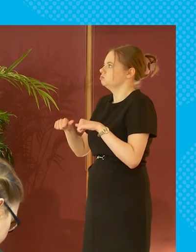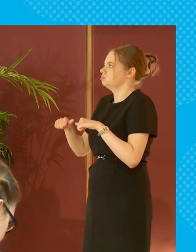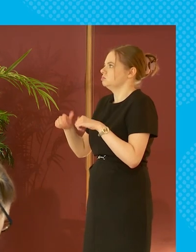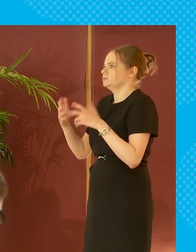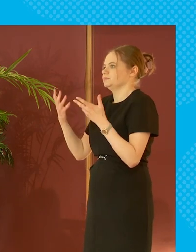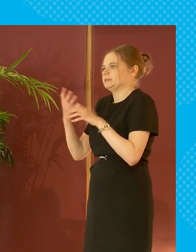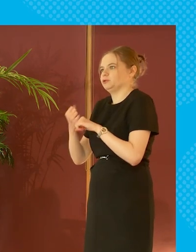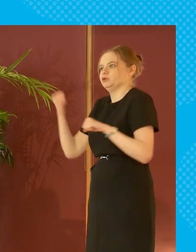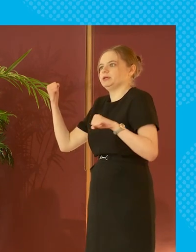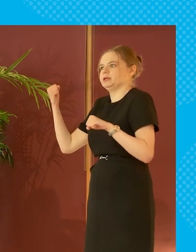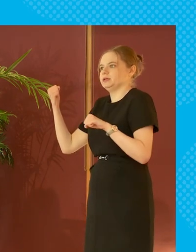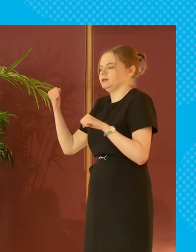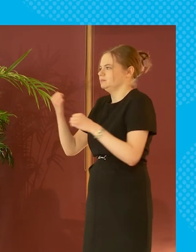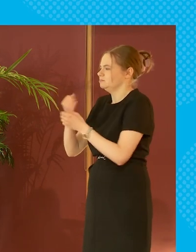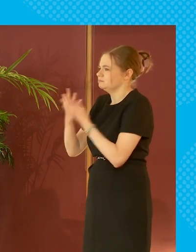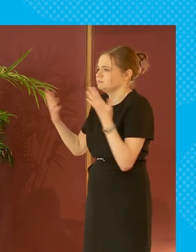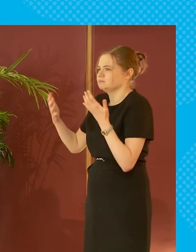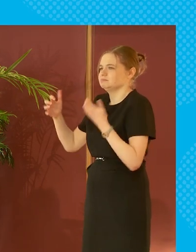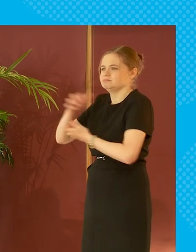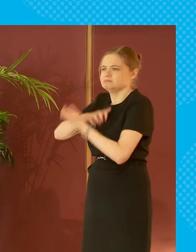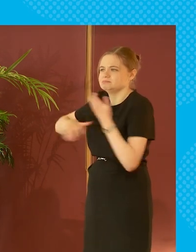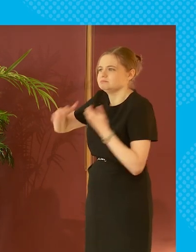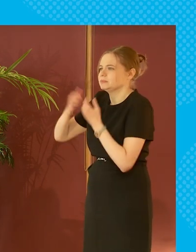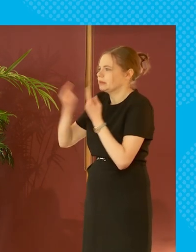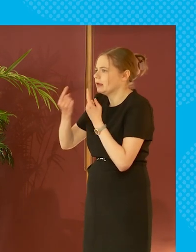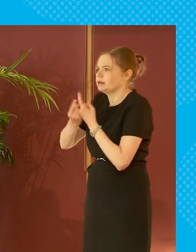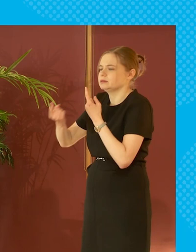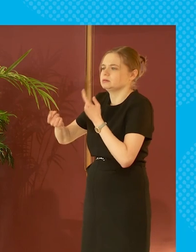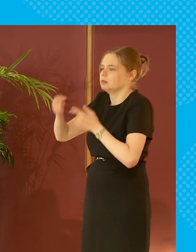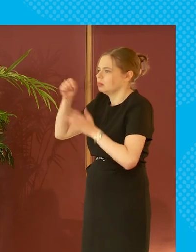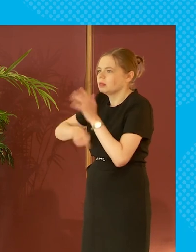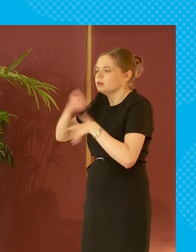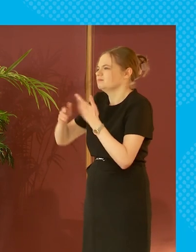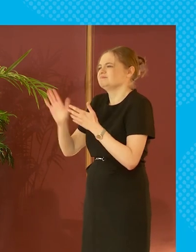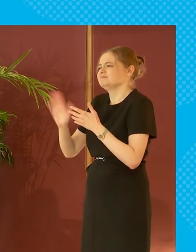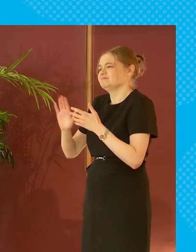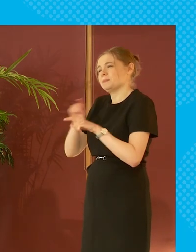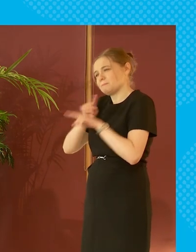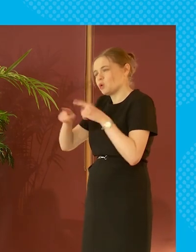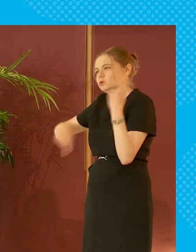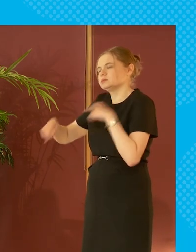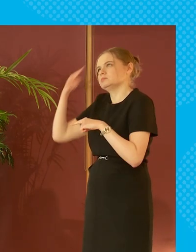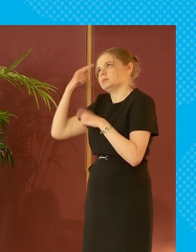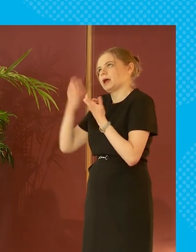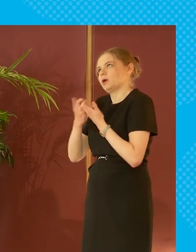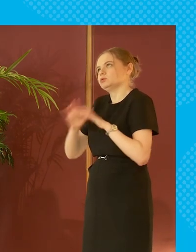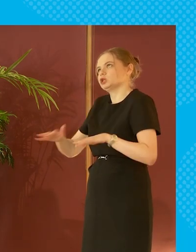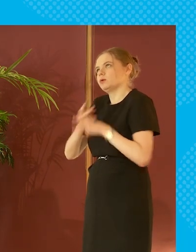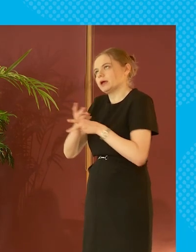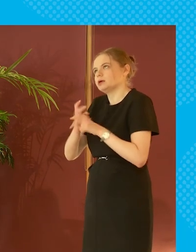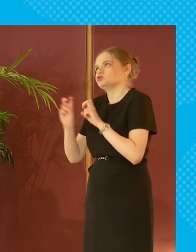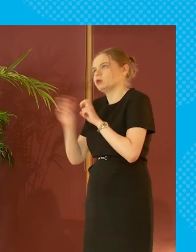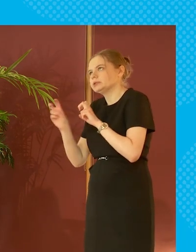and all of these you know to loads of really complex stuff it's how am i going to get child care how am i going to get